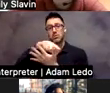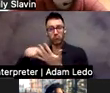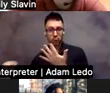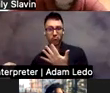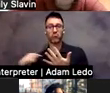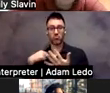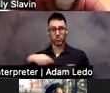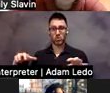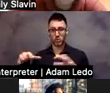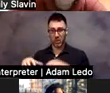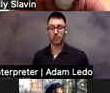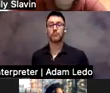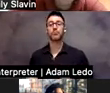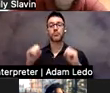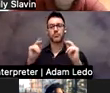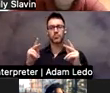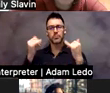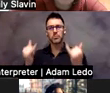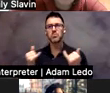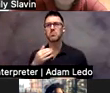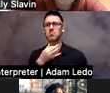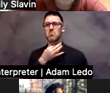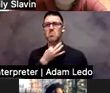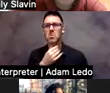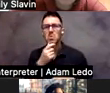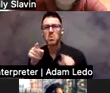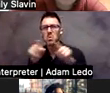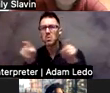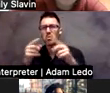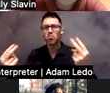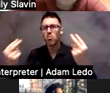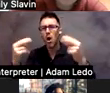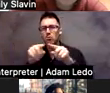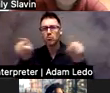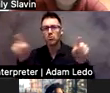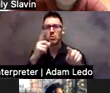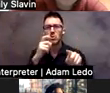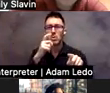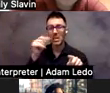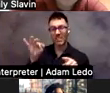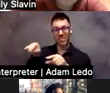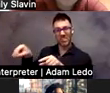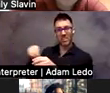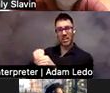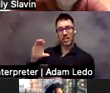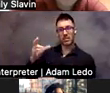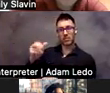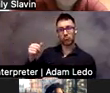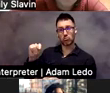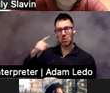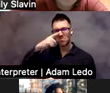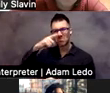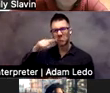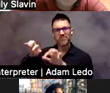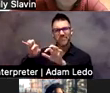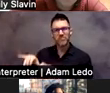So I just want to kind of find out who is here. If people don't mind just in the chat, if you don't mind saying where you're from, and if you're a